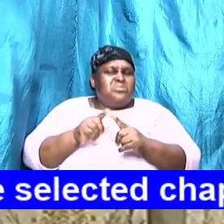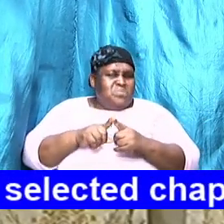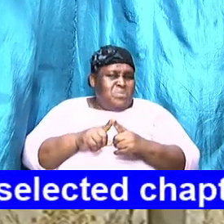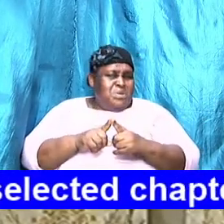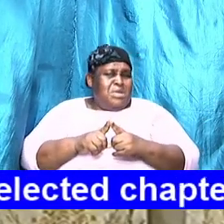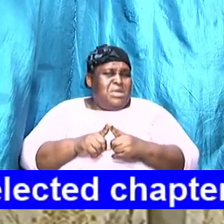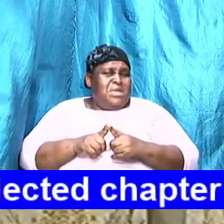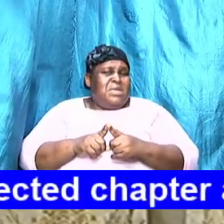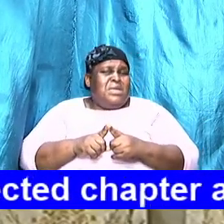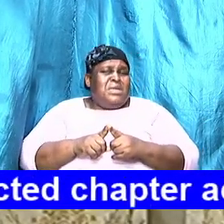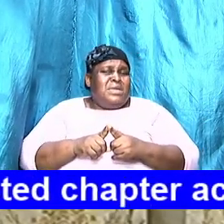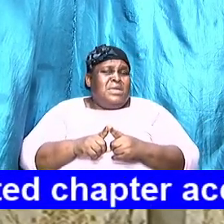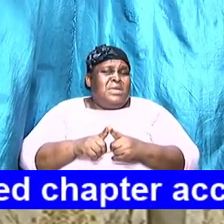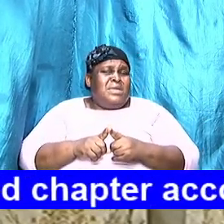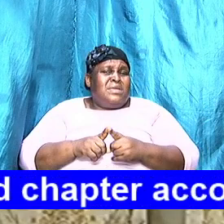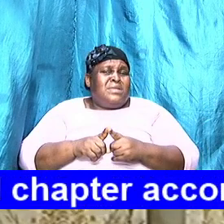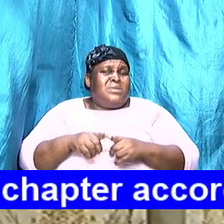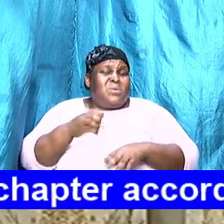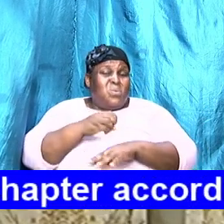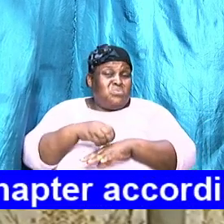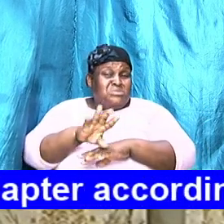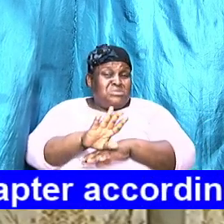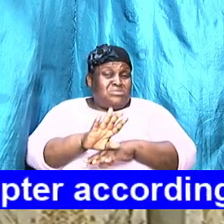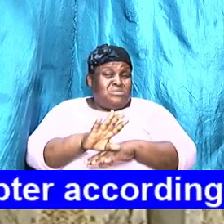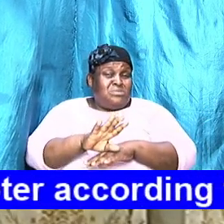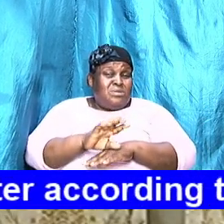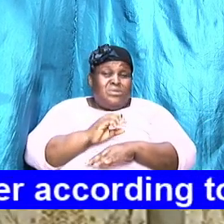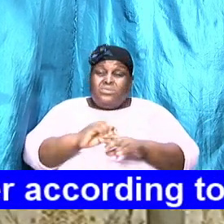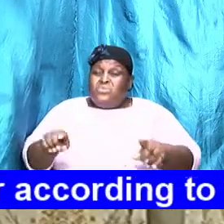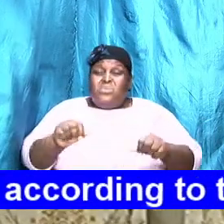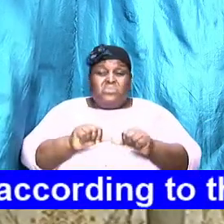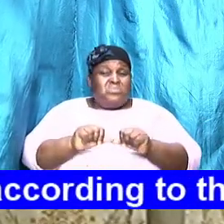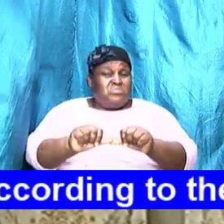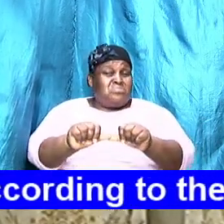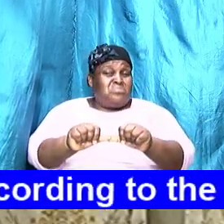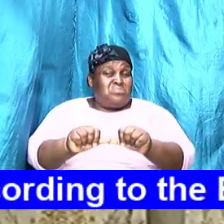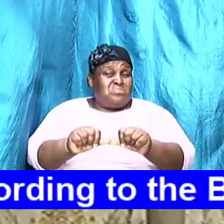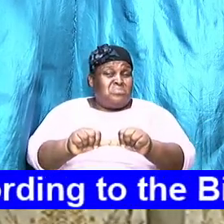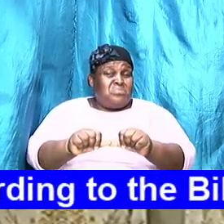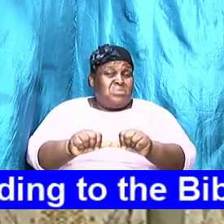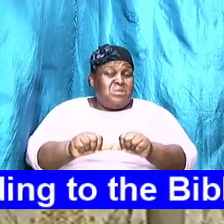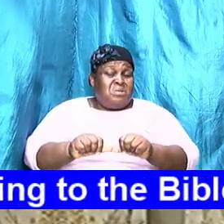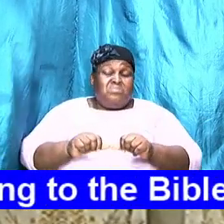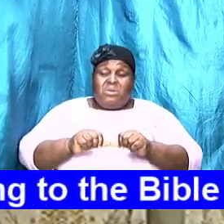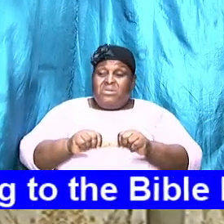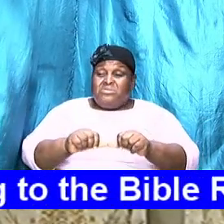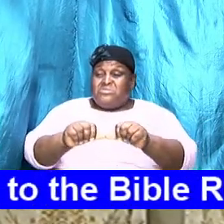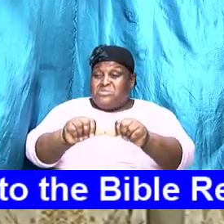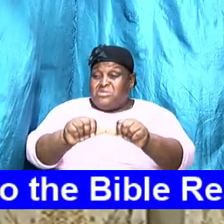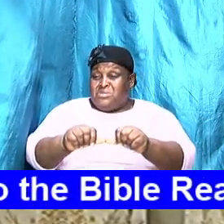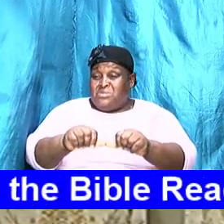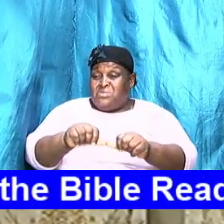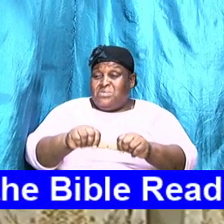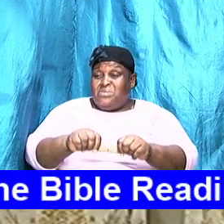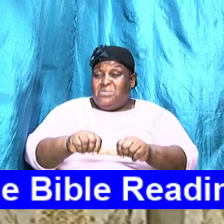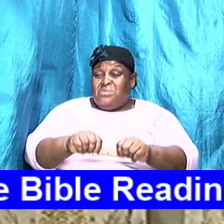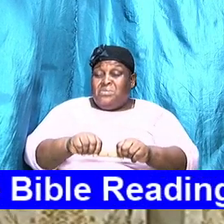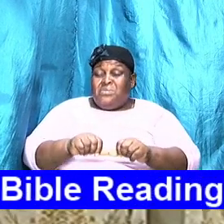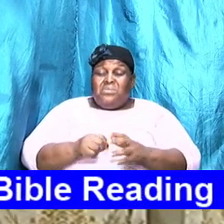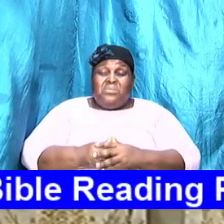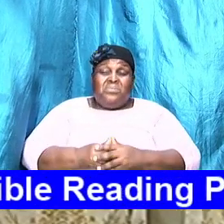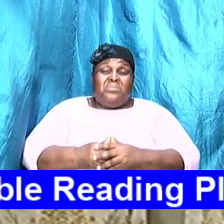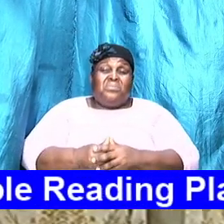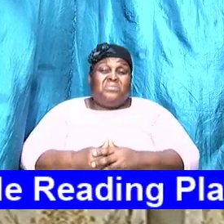given, they don't pursue the advice. They continue. Because for whatever reason, they just can't seem to